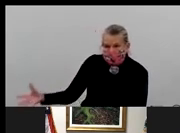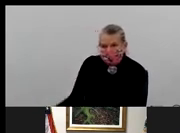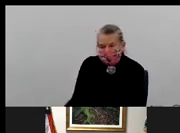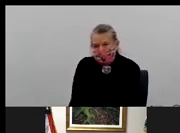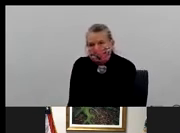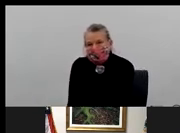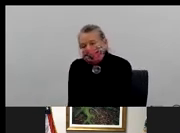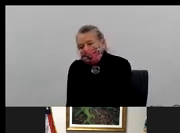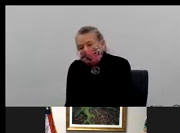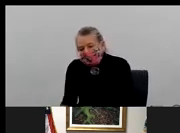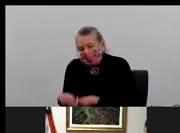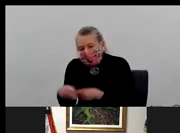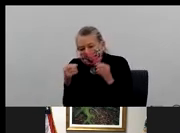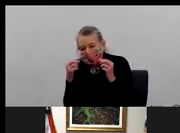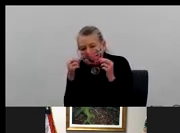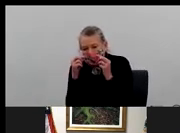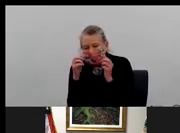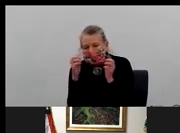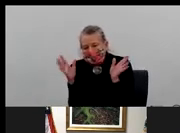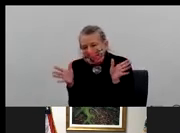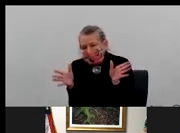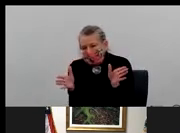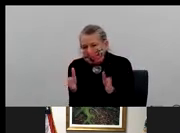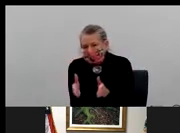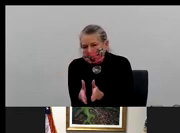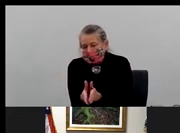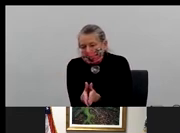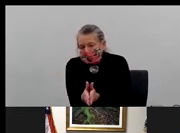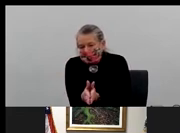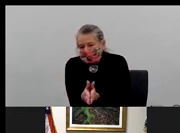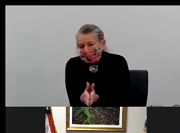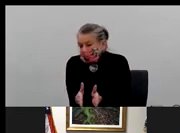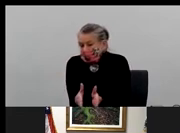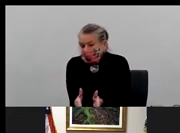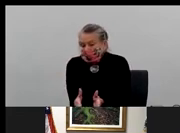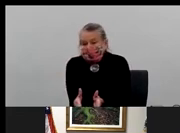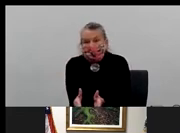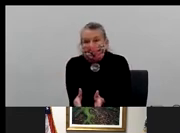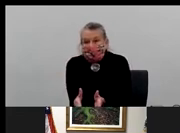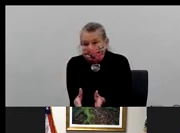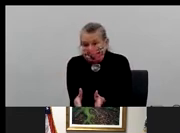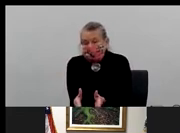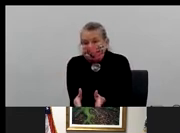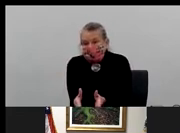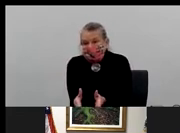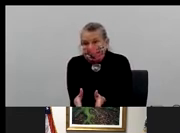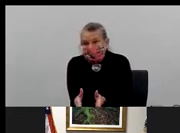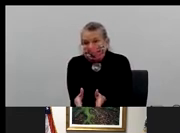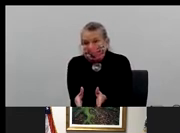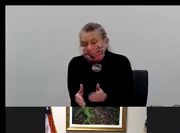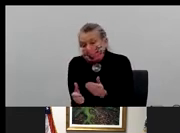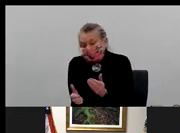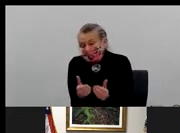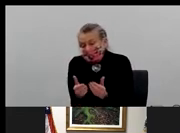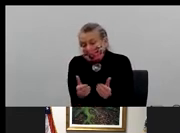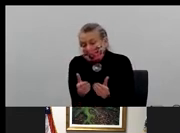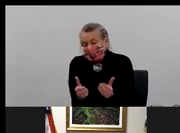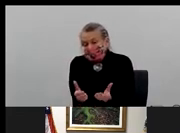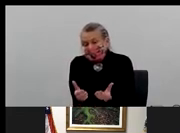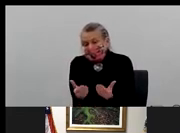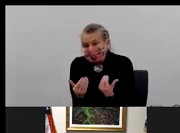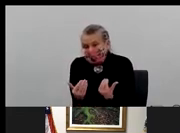chance of being in the green. And my question is, what are you doing? That's conservative and that's good because, you know,